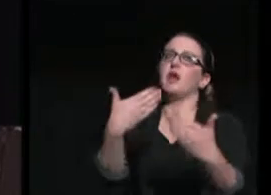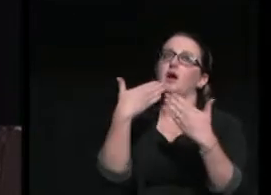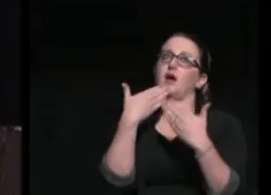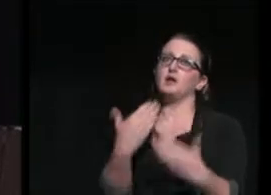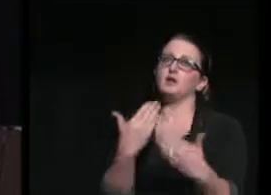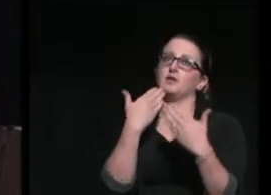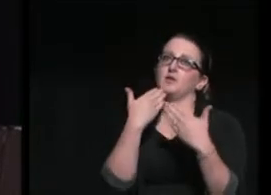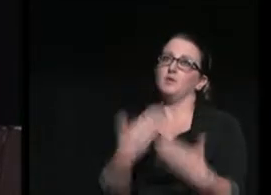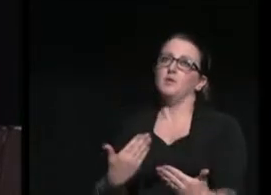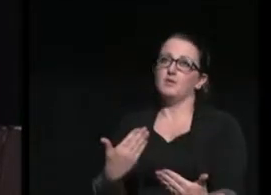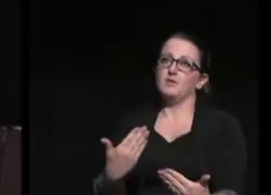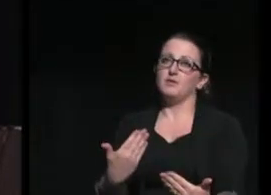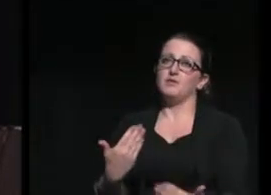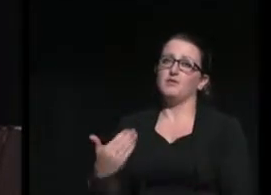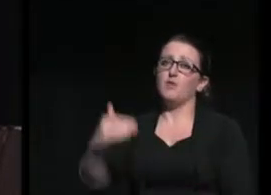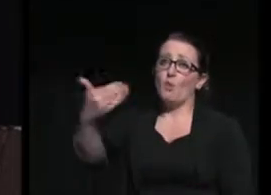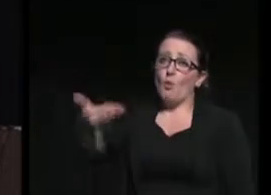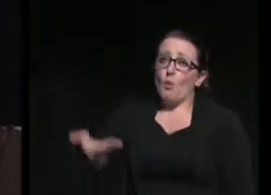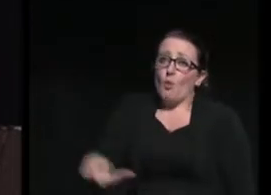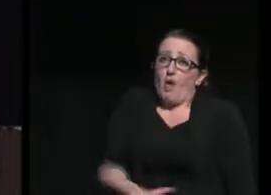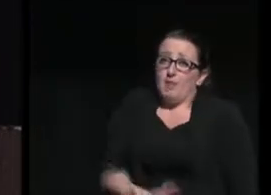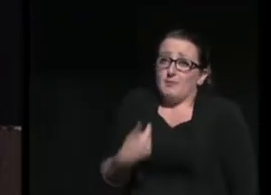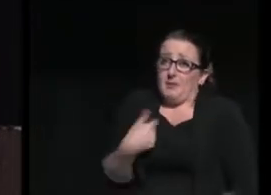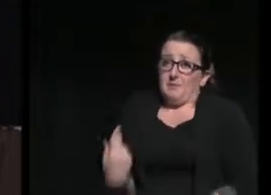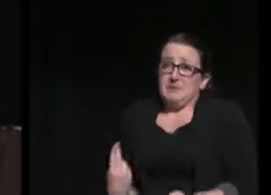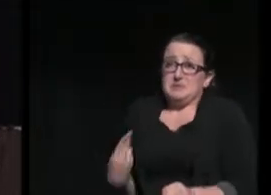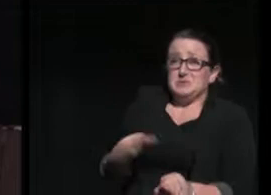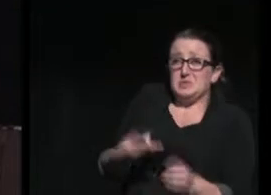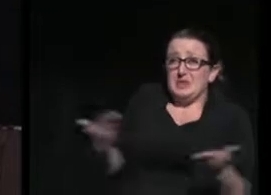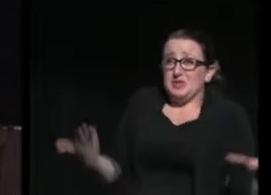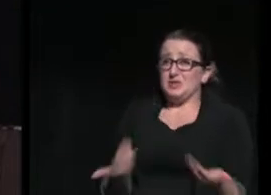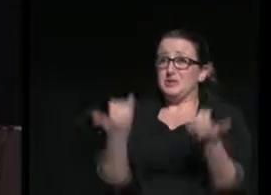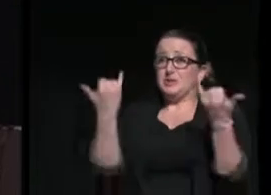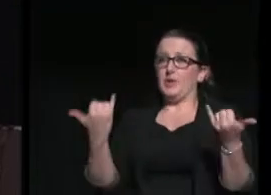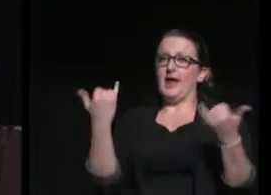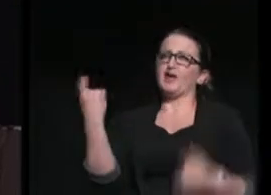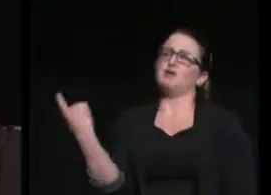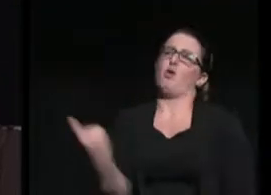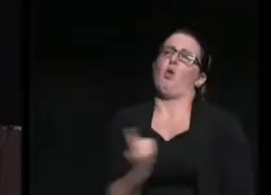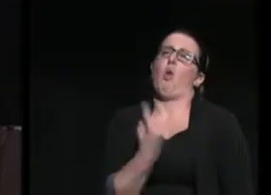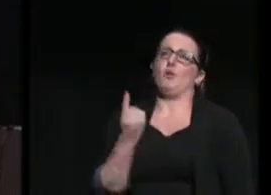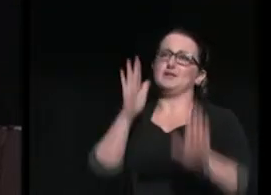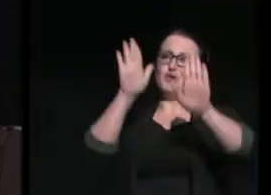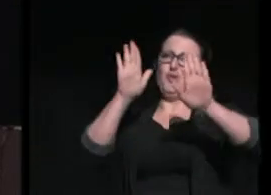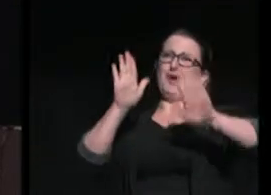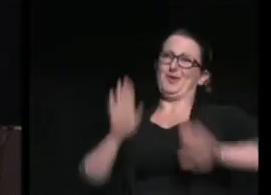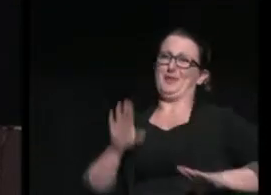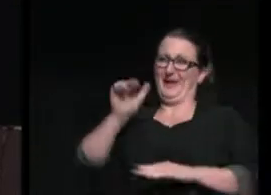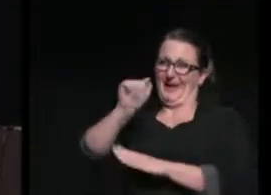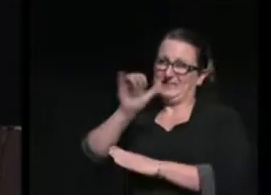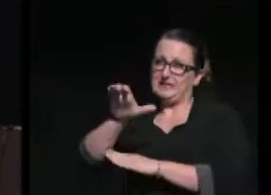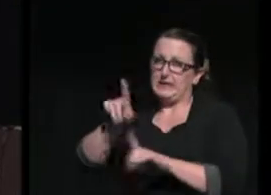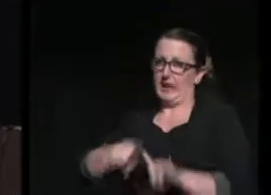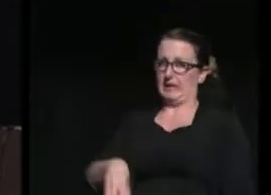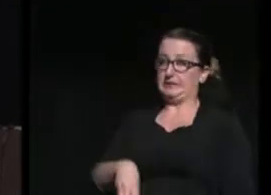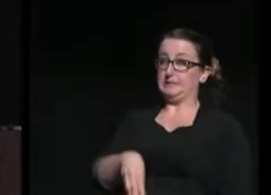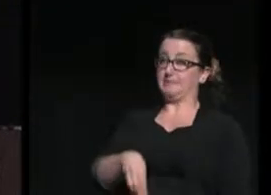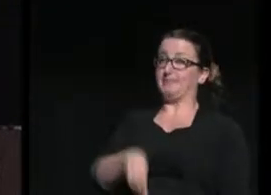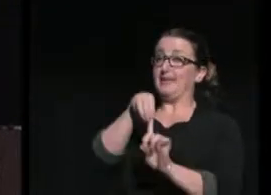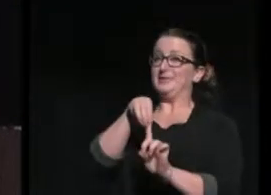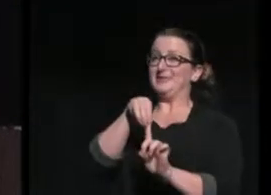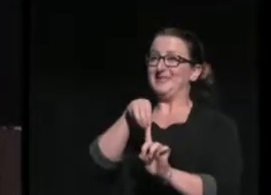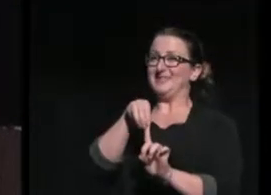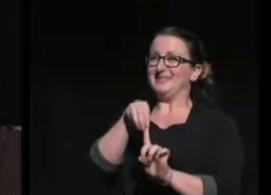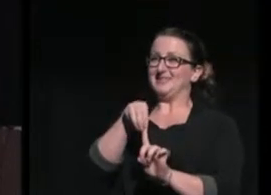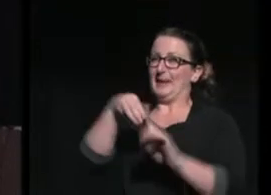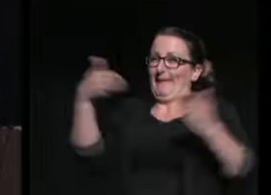much for welcoming me this morning today. It's always good to be in Atlantic City, but it is a special treat to be